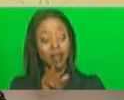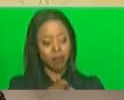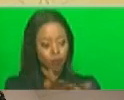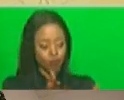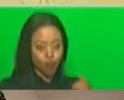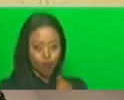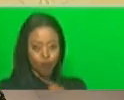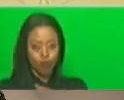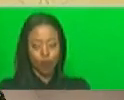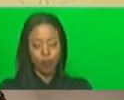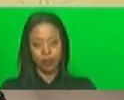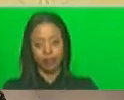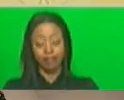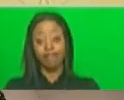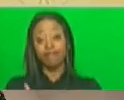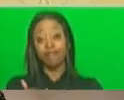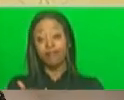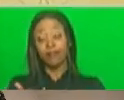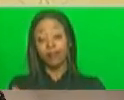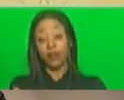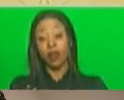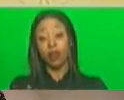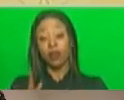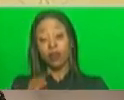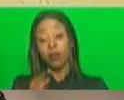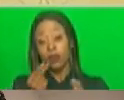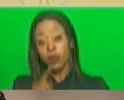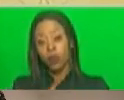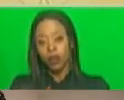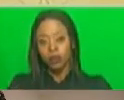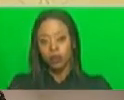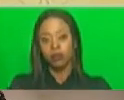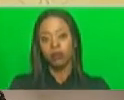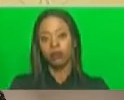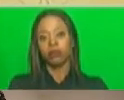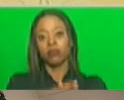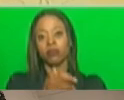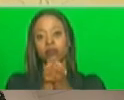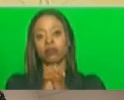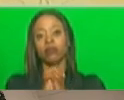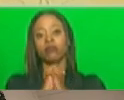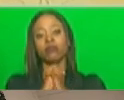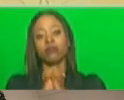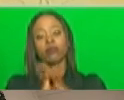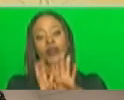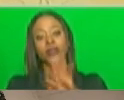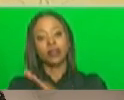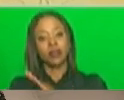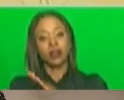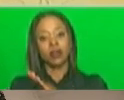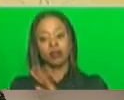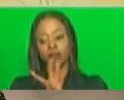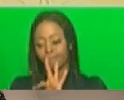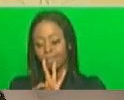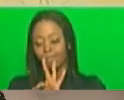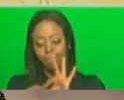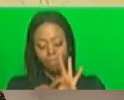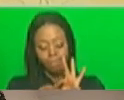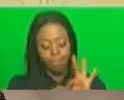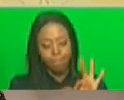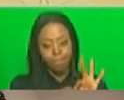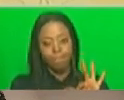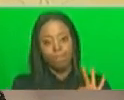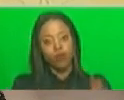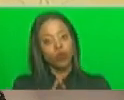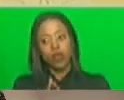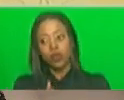at a time like this we need to unite as a country and work together to end these